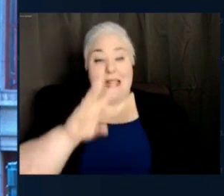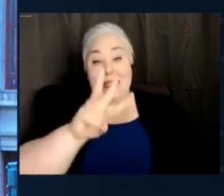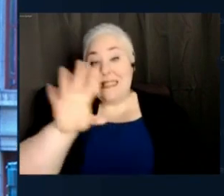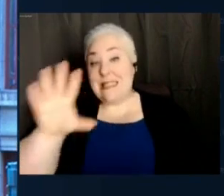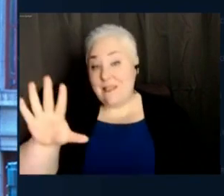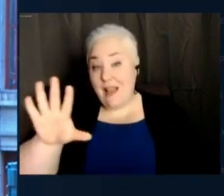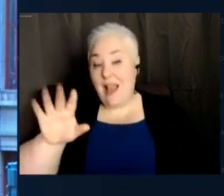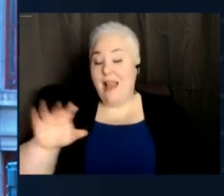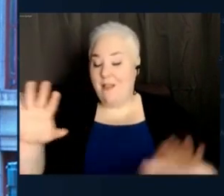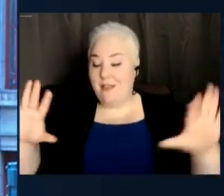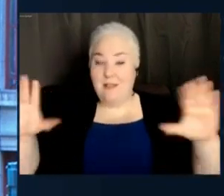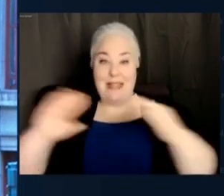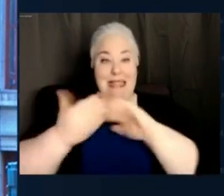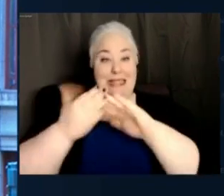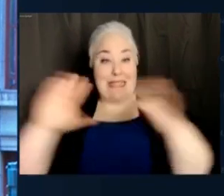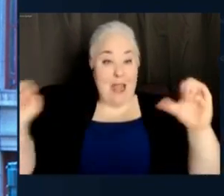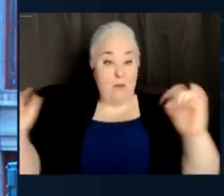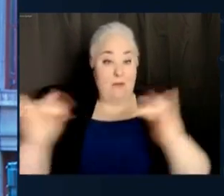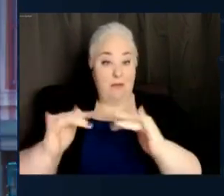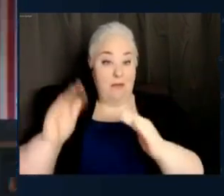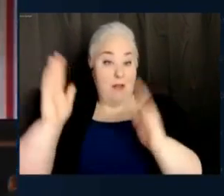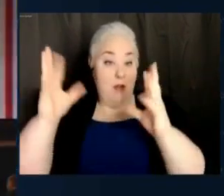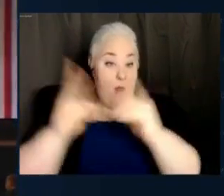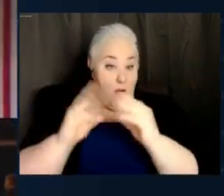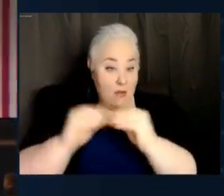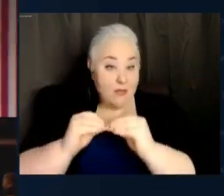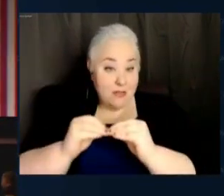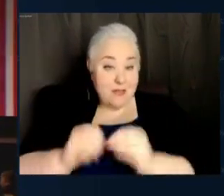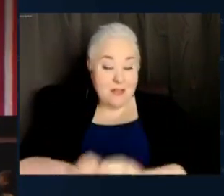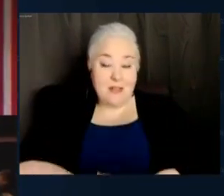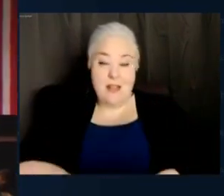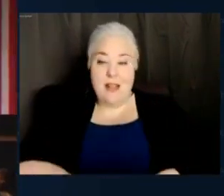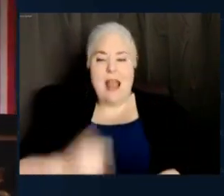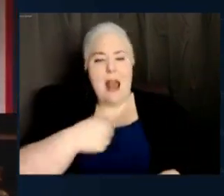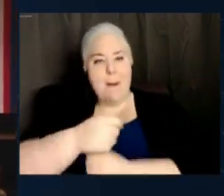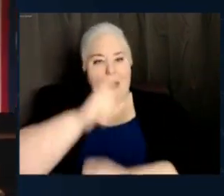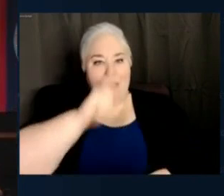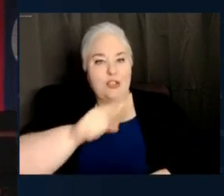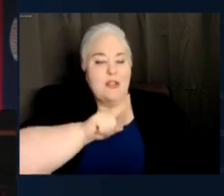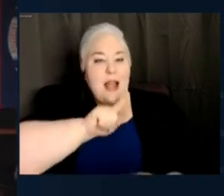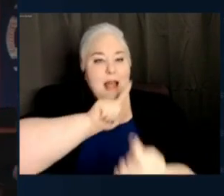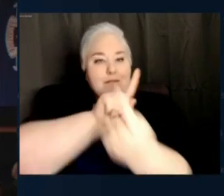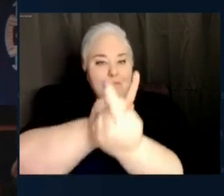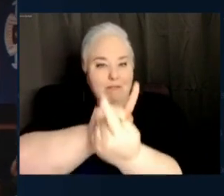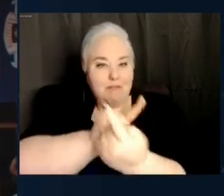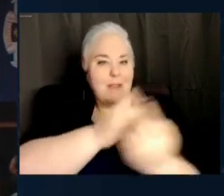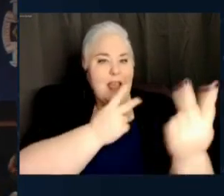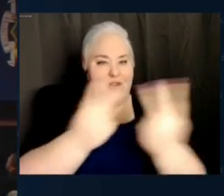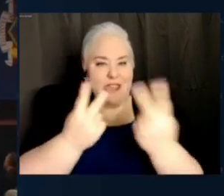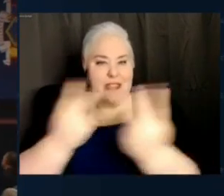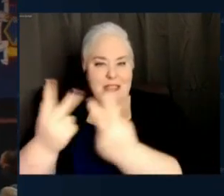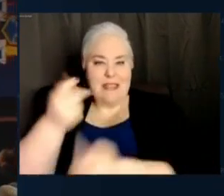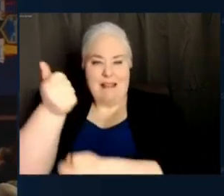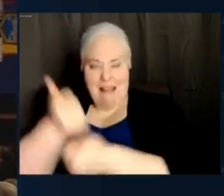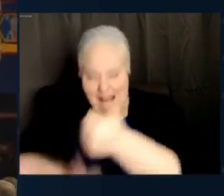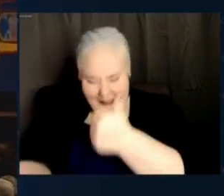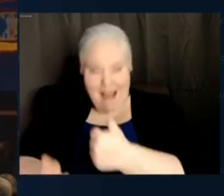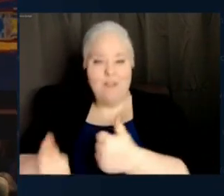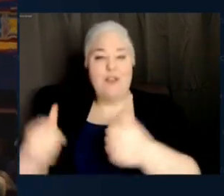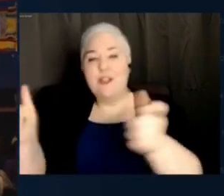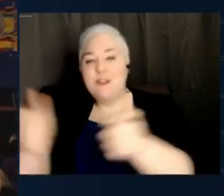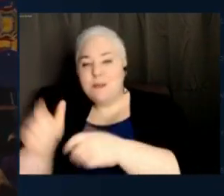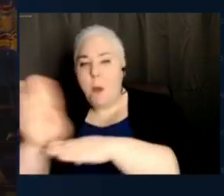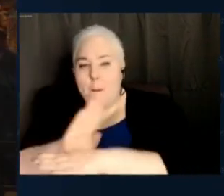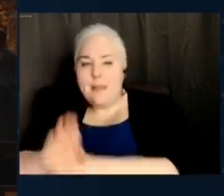two terms with multiple town halls in all 11 counties. And on top of that, I made sure to visit every farm I can get to, every small business, every school,